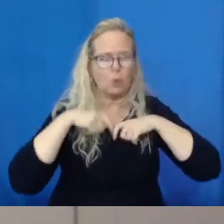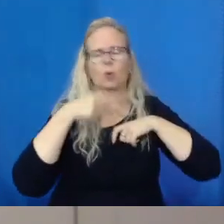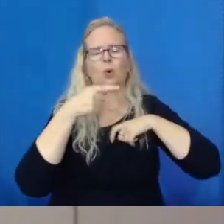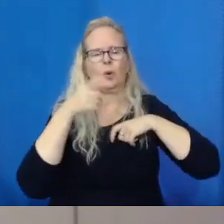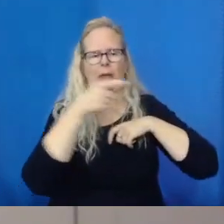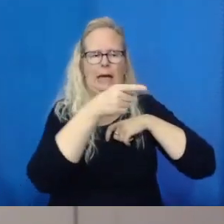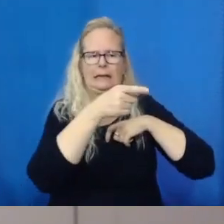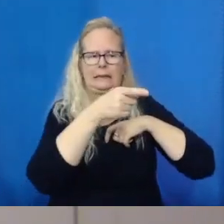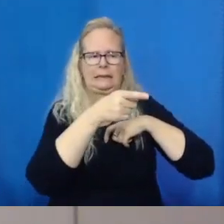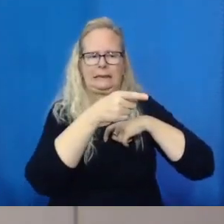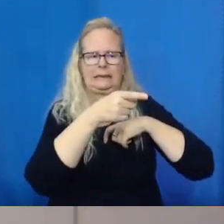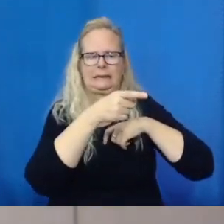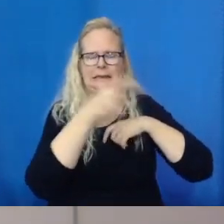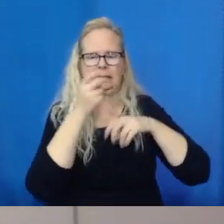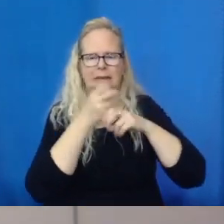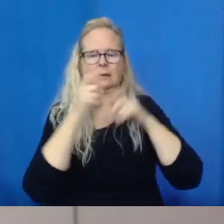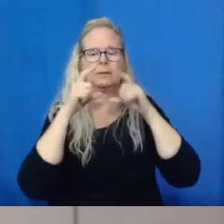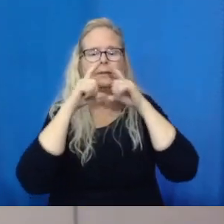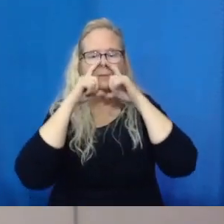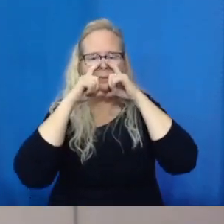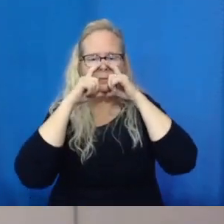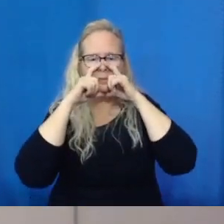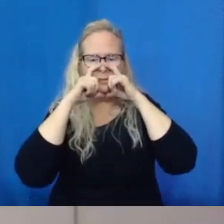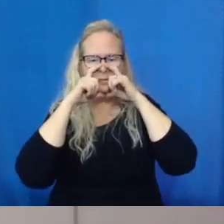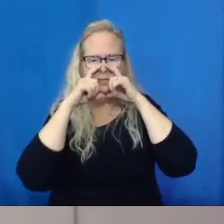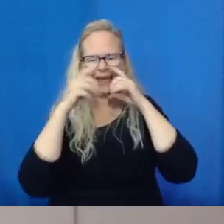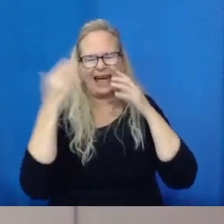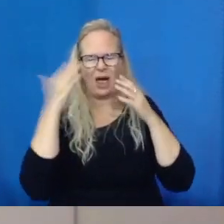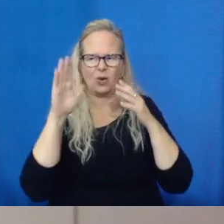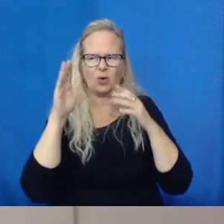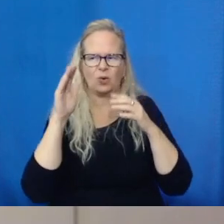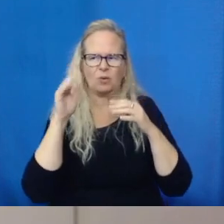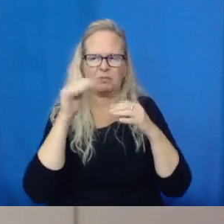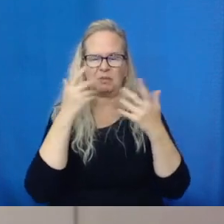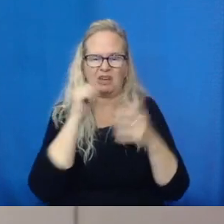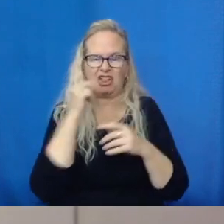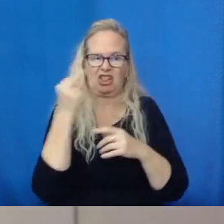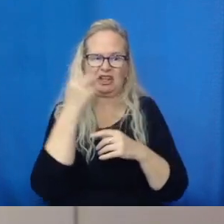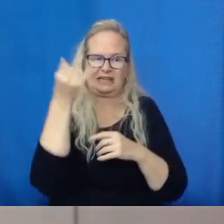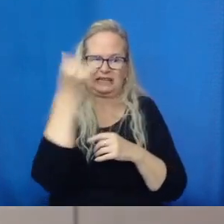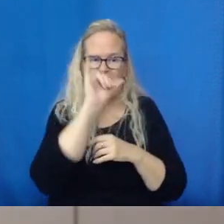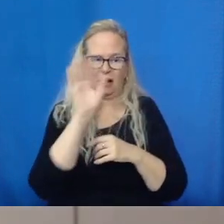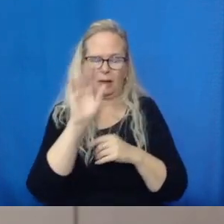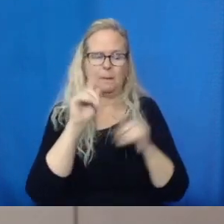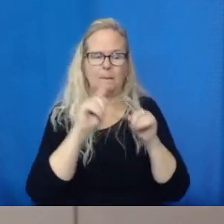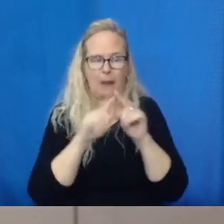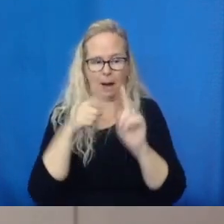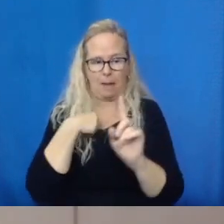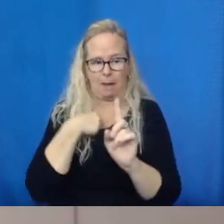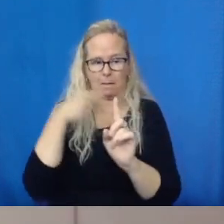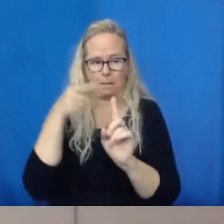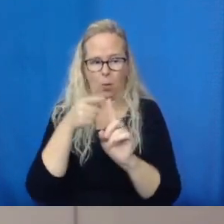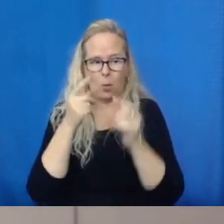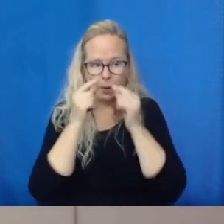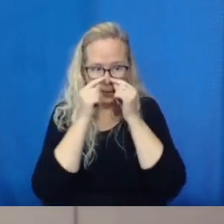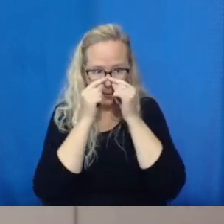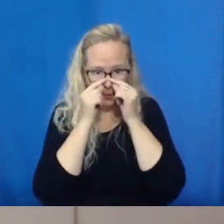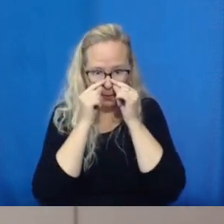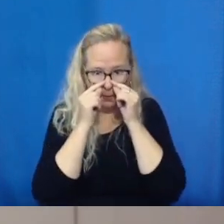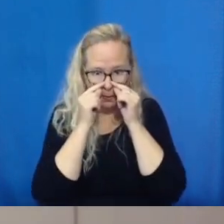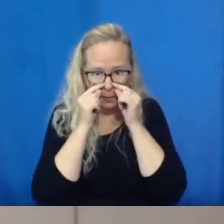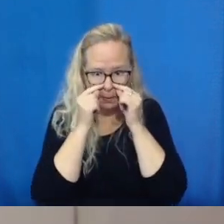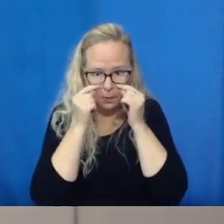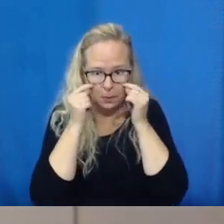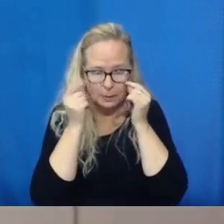nose piece is fitting along the bridge of my nose, it's going on the sides, it's going under my chin. And there's nothing